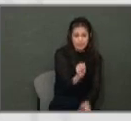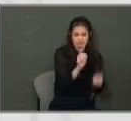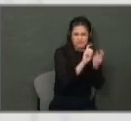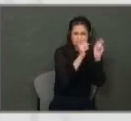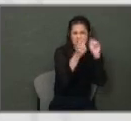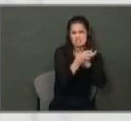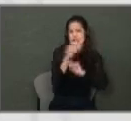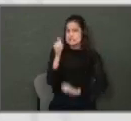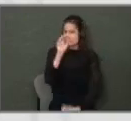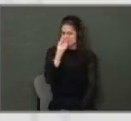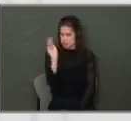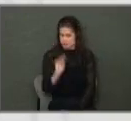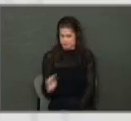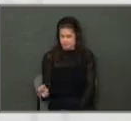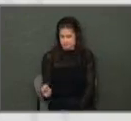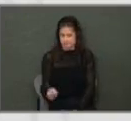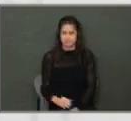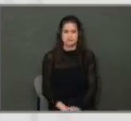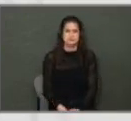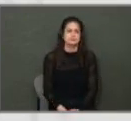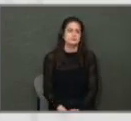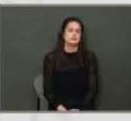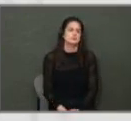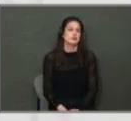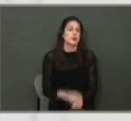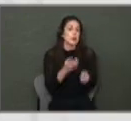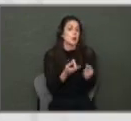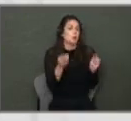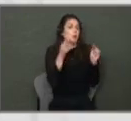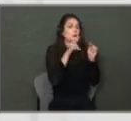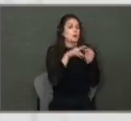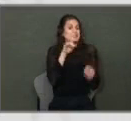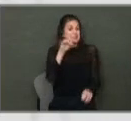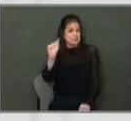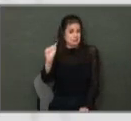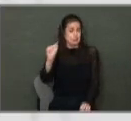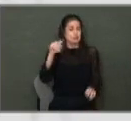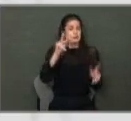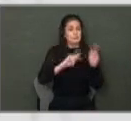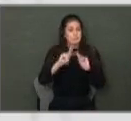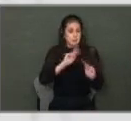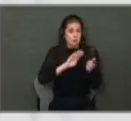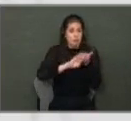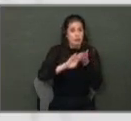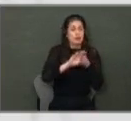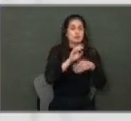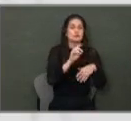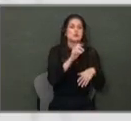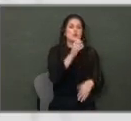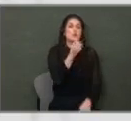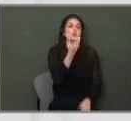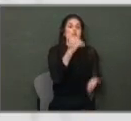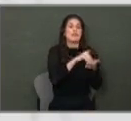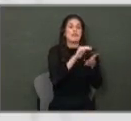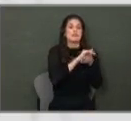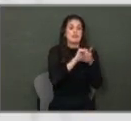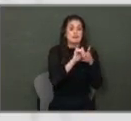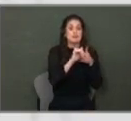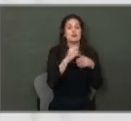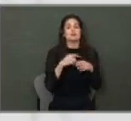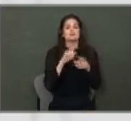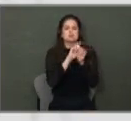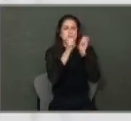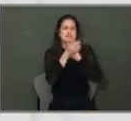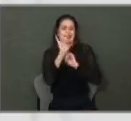home to 10%. They increased the disabled person's exemption from $12,500 to $85,000, and